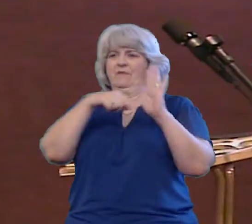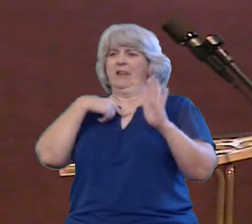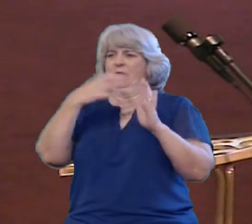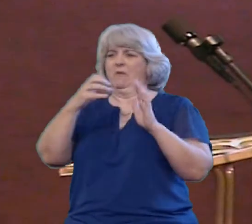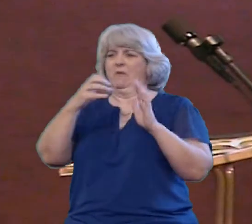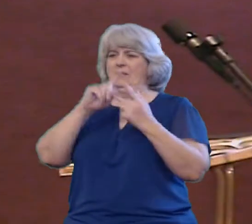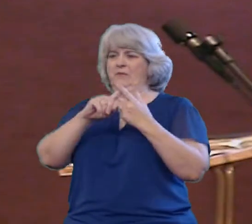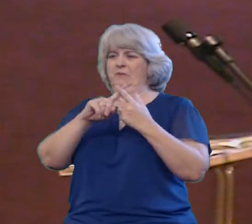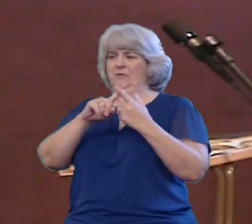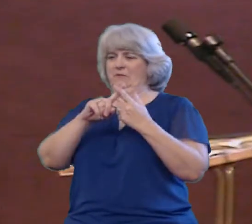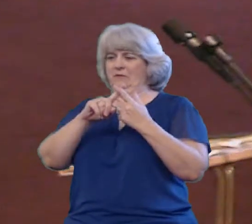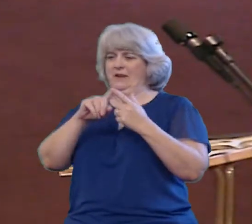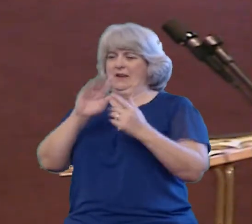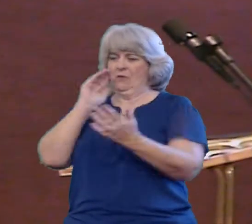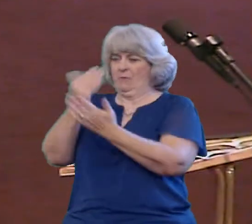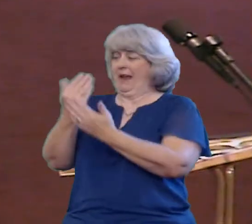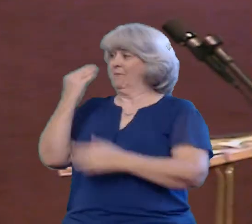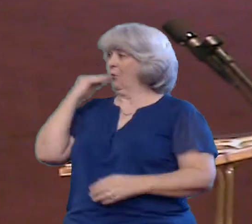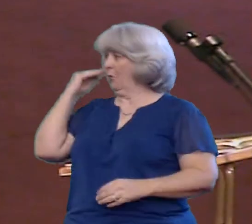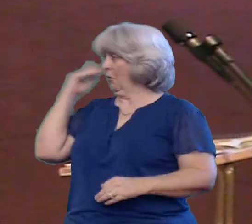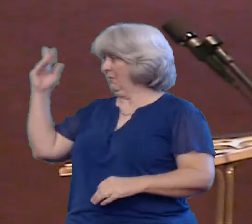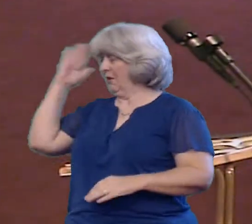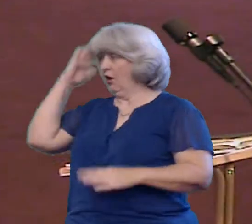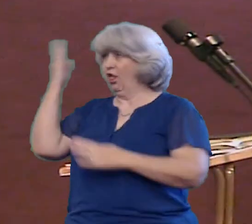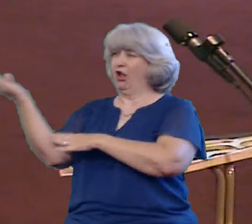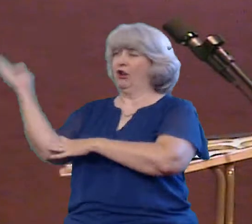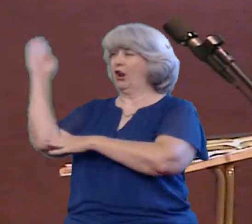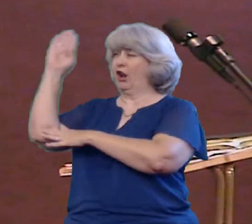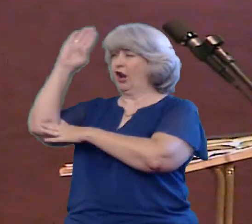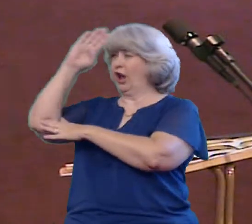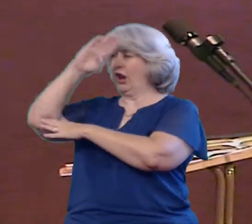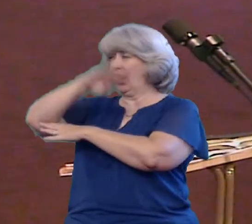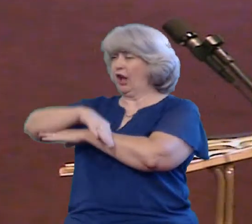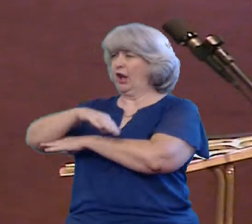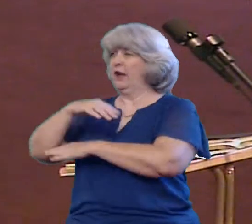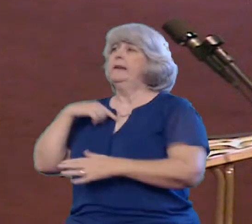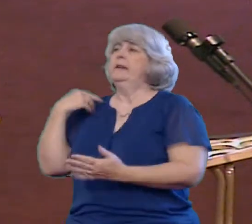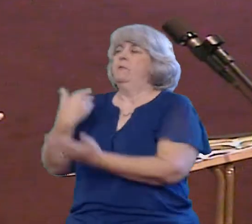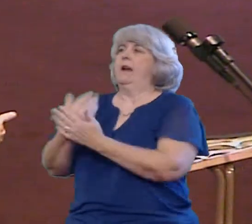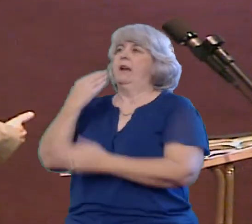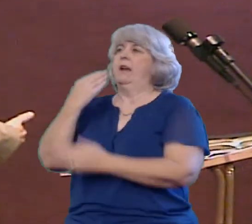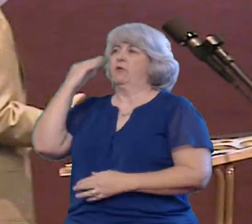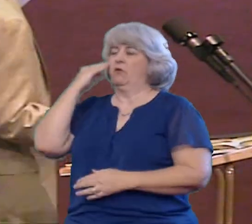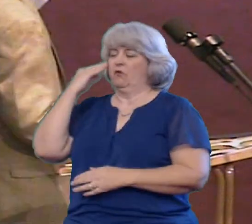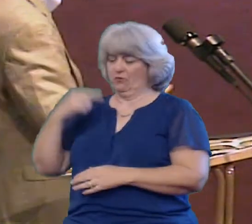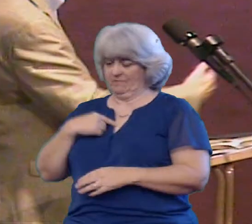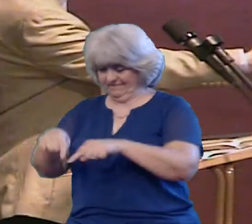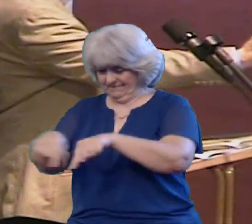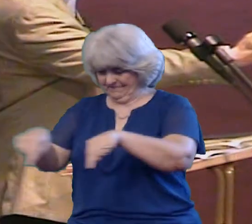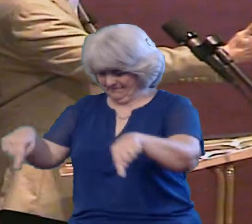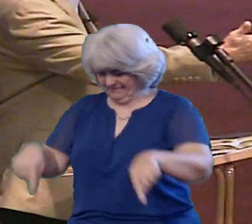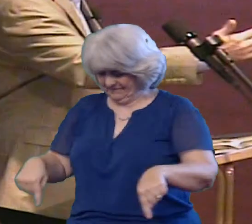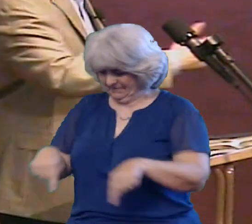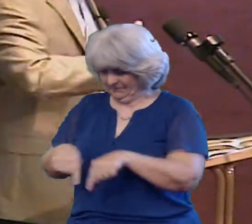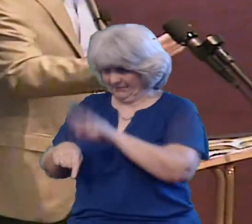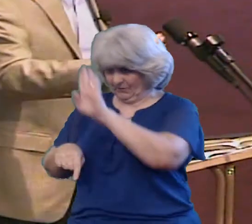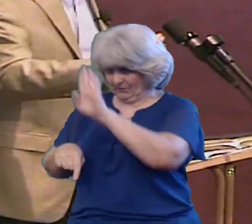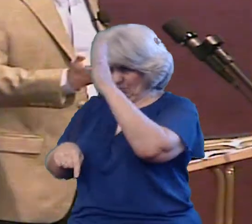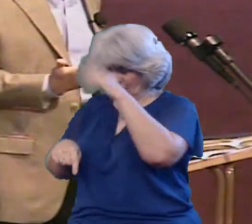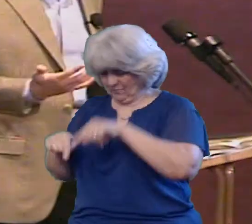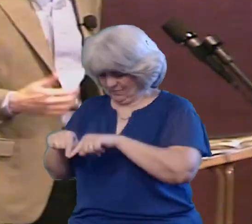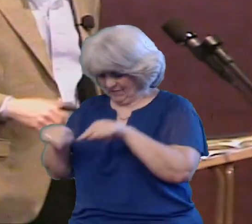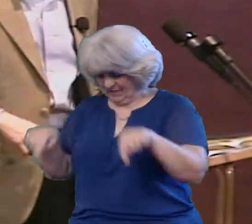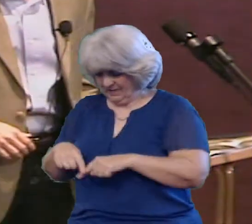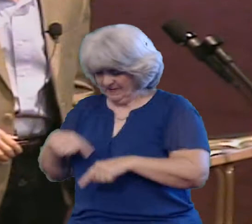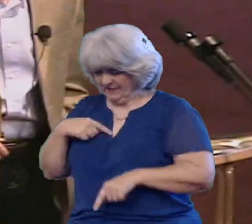you have your mat and you just You know when you when you have dirty shoes on You just take it and you rub your your feet on that mat to get all the dirt from coming inside And why can't we do